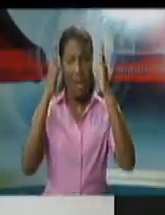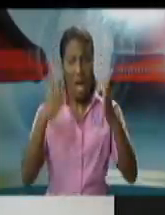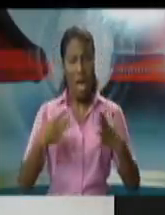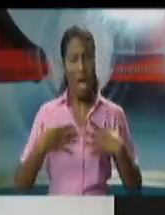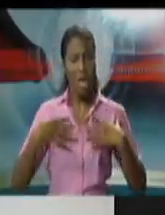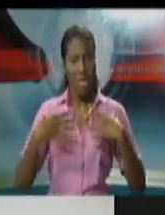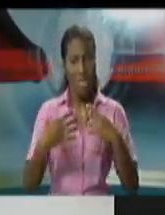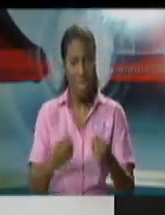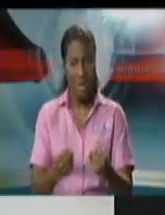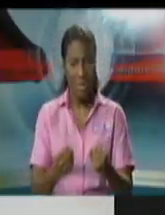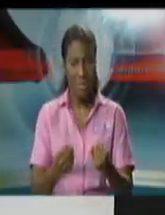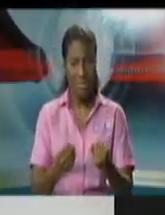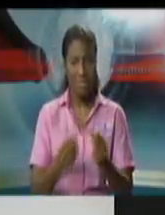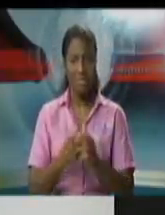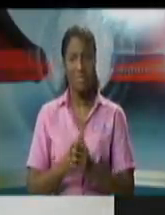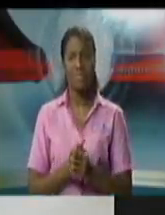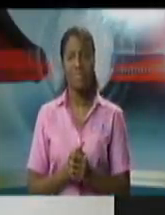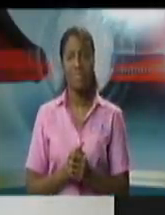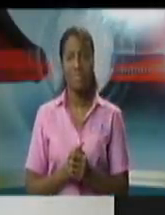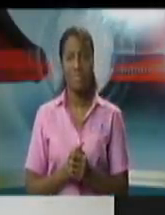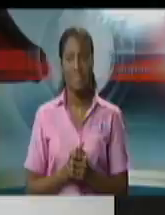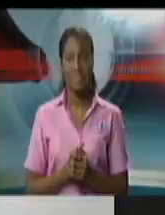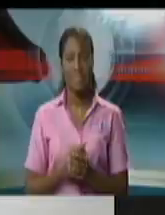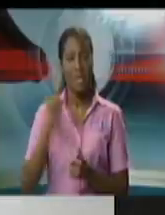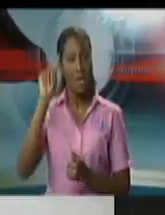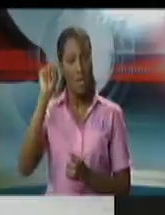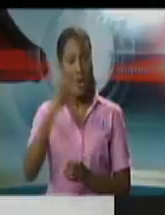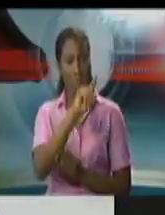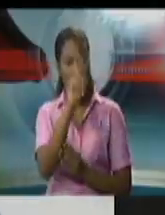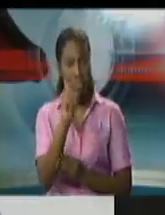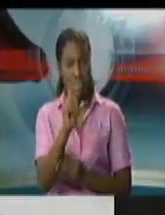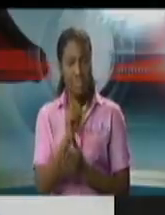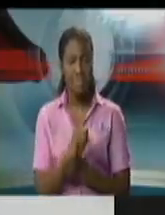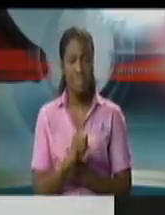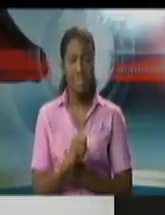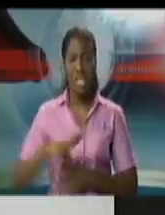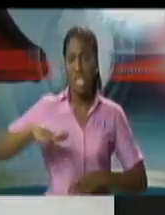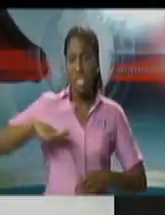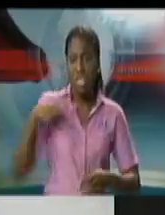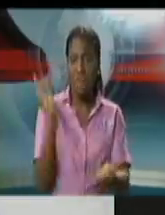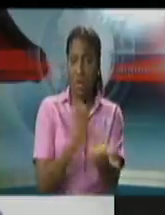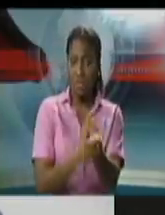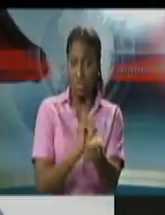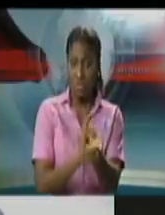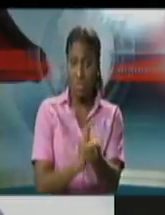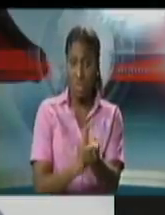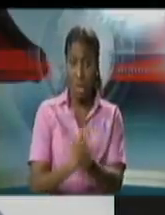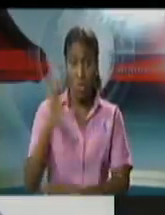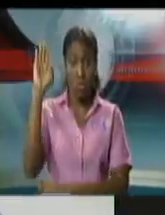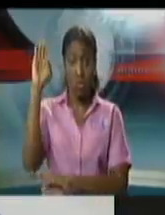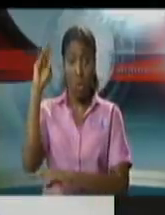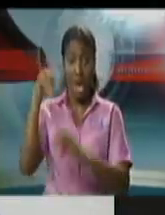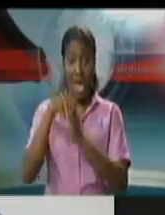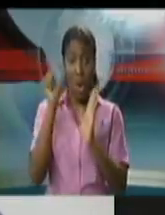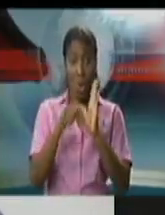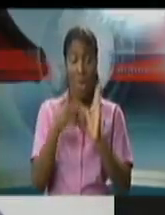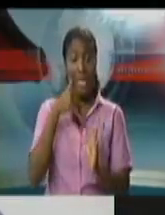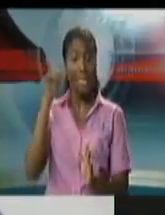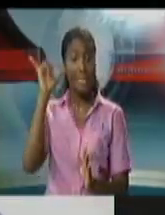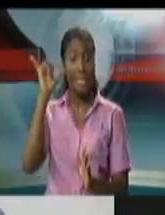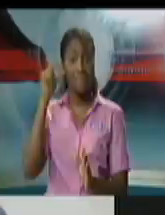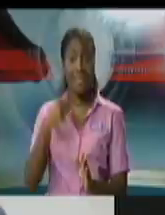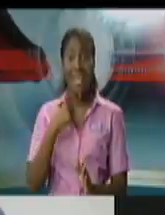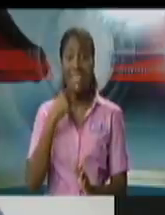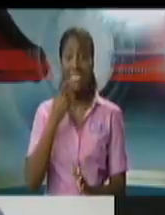and when you answer i'll ask the second one okay sure so minister according to the cmo in a sworn affidavit to the court yesterday the trinidad public health lab